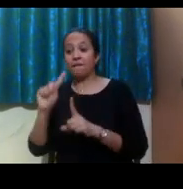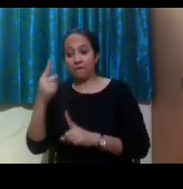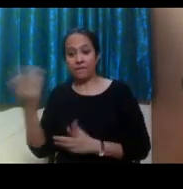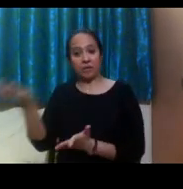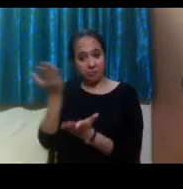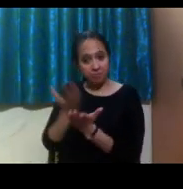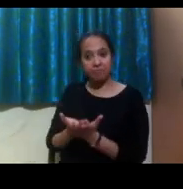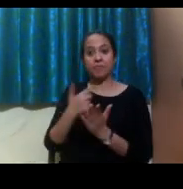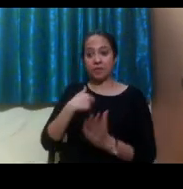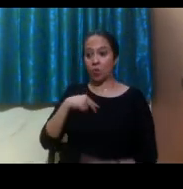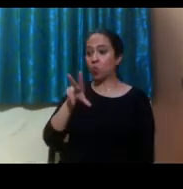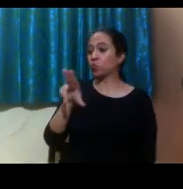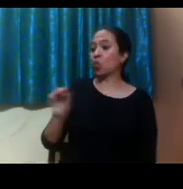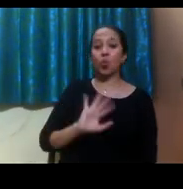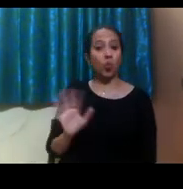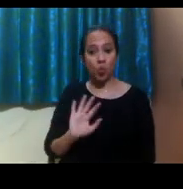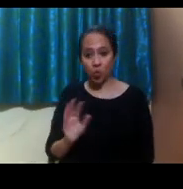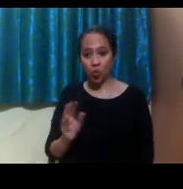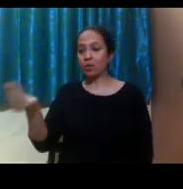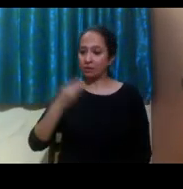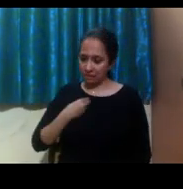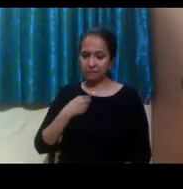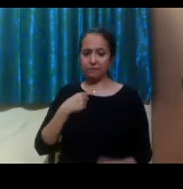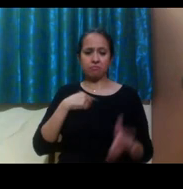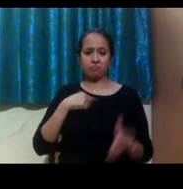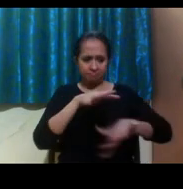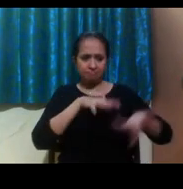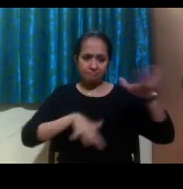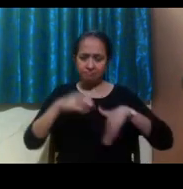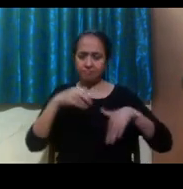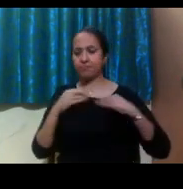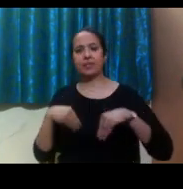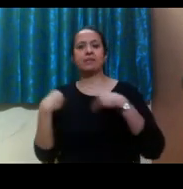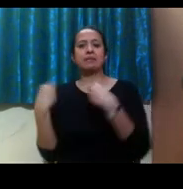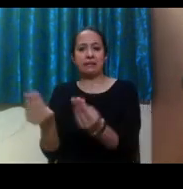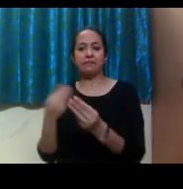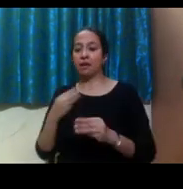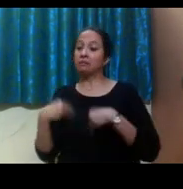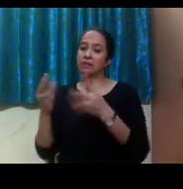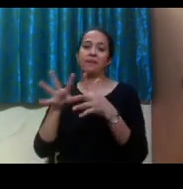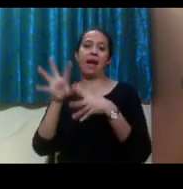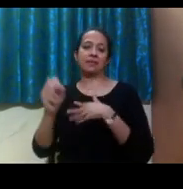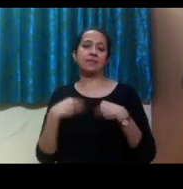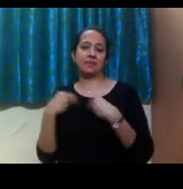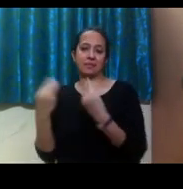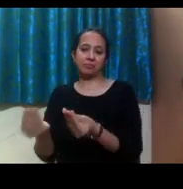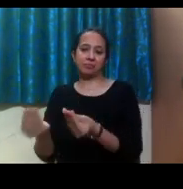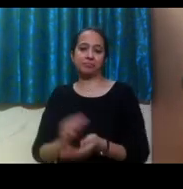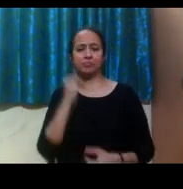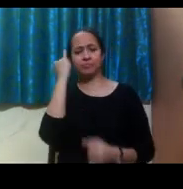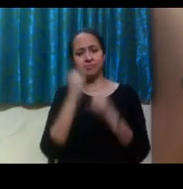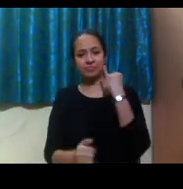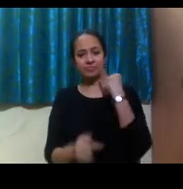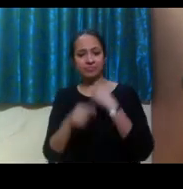because we will literally move the classroom if we need to to make sure that you can get access to it. And then the last one too that's pretty common